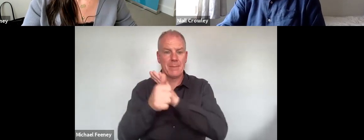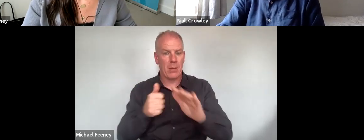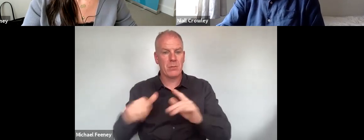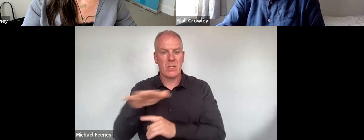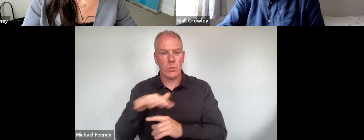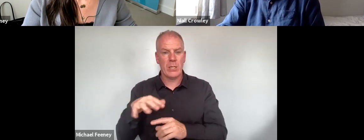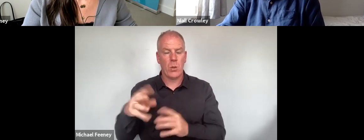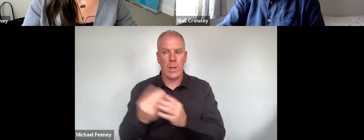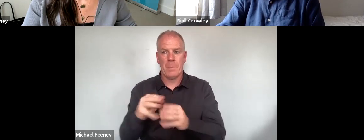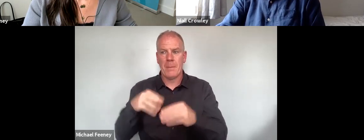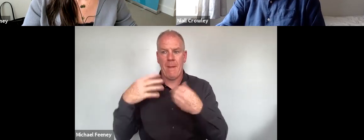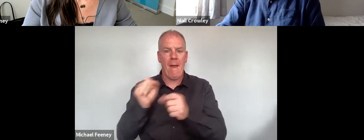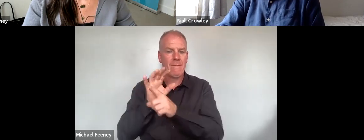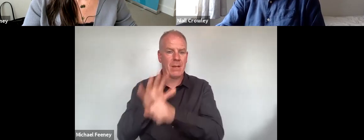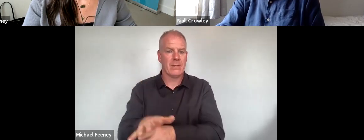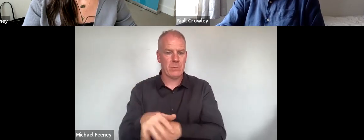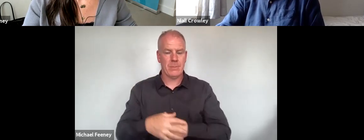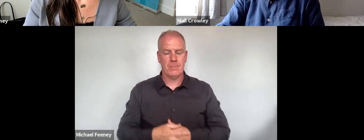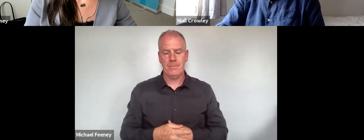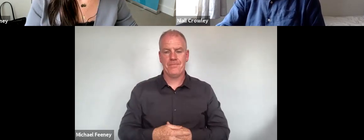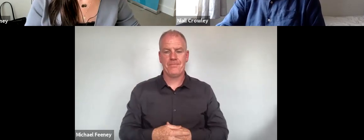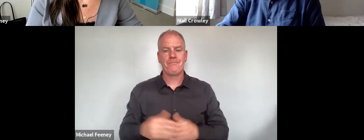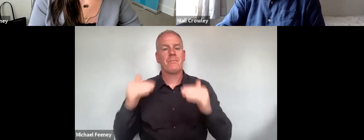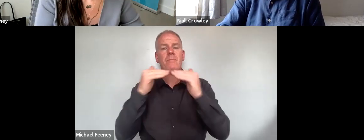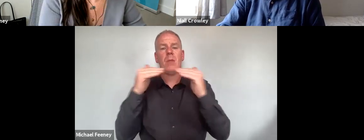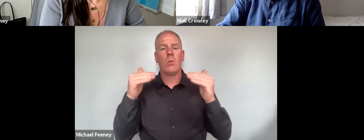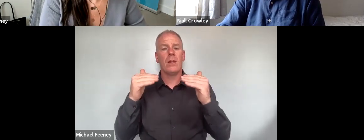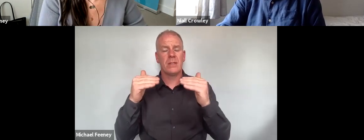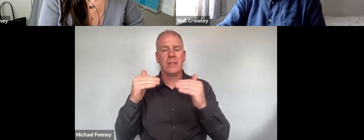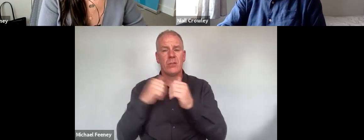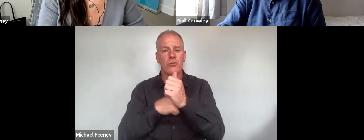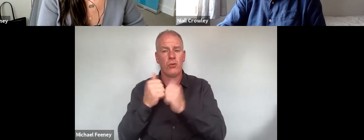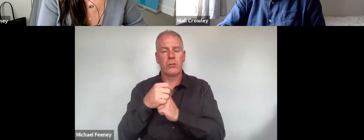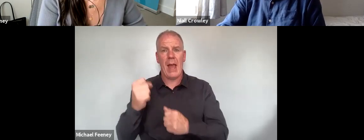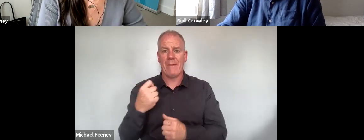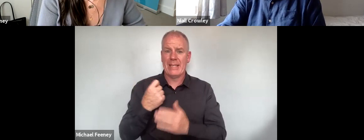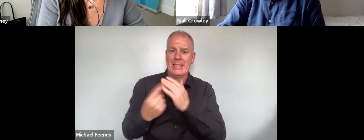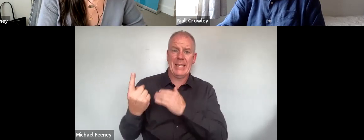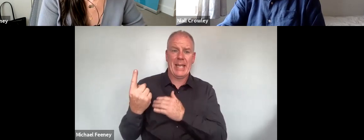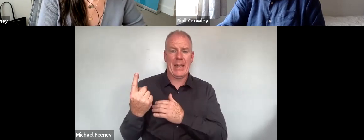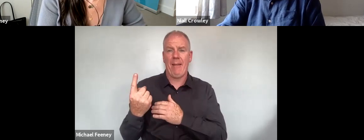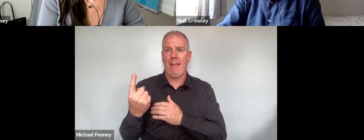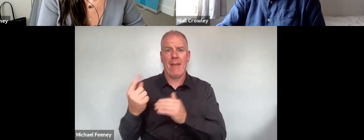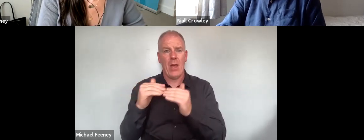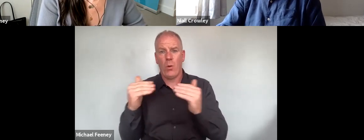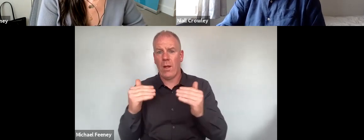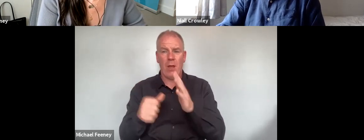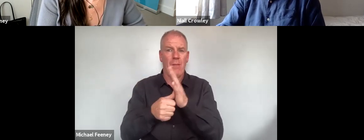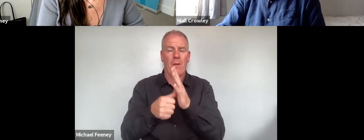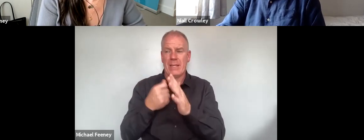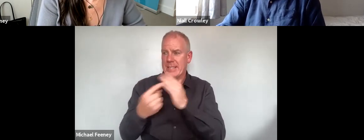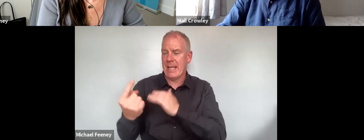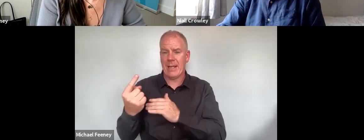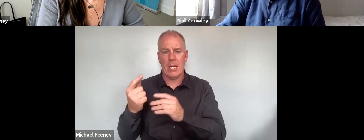subject to inequality. Our equality architecture has evolved from a single mandate, equality authority, and equality tribunal, to the